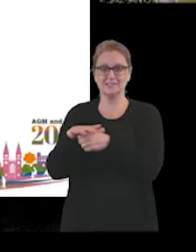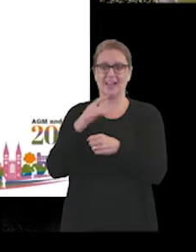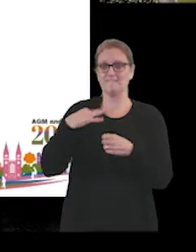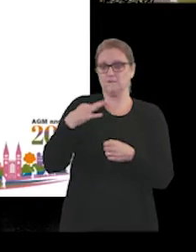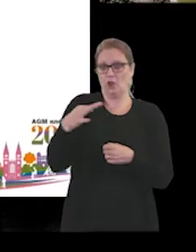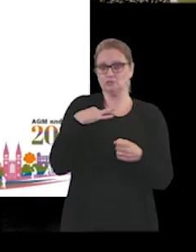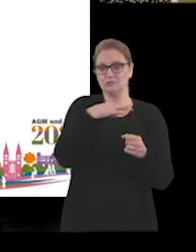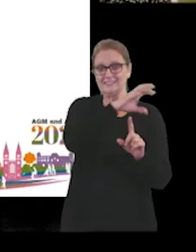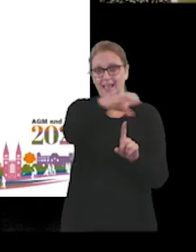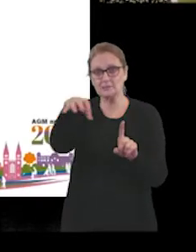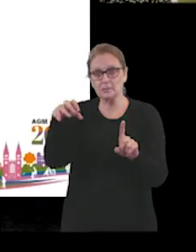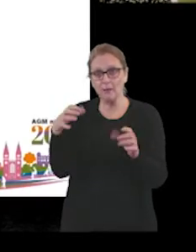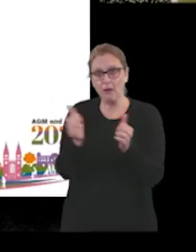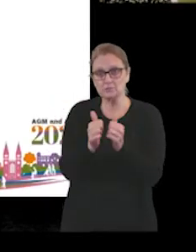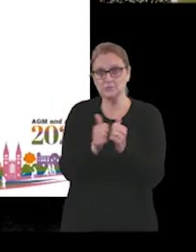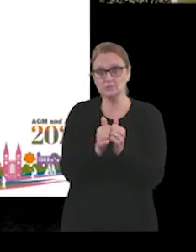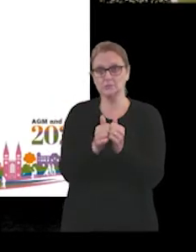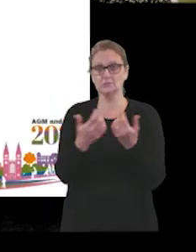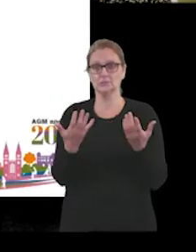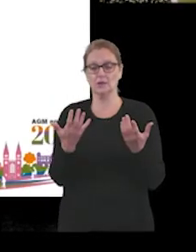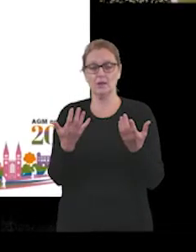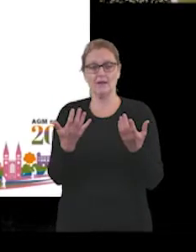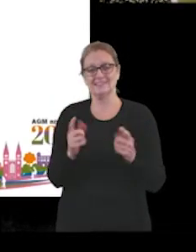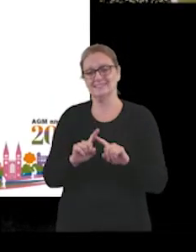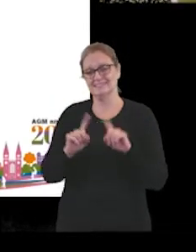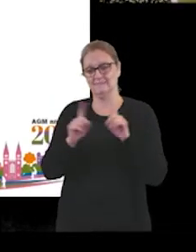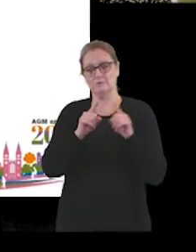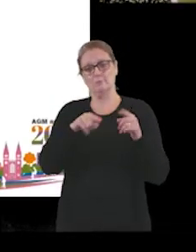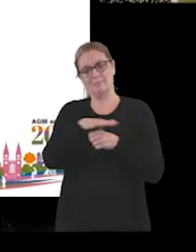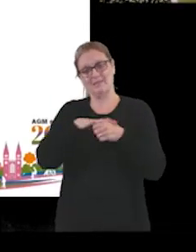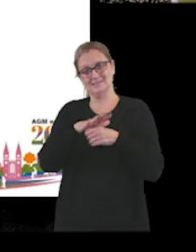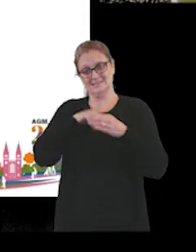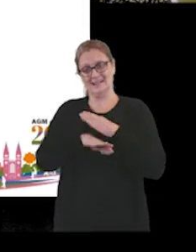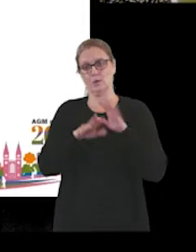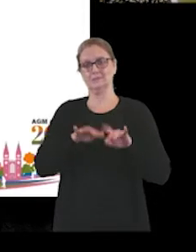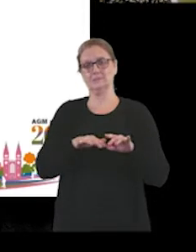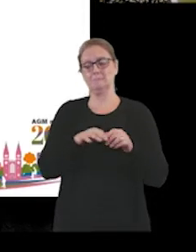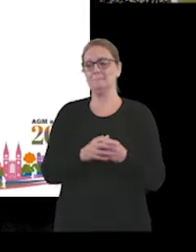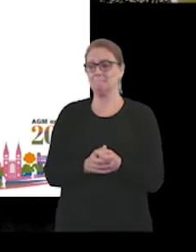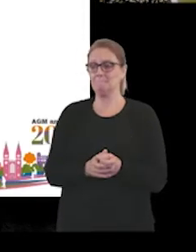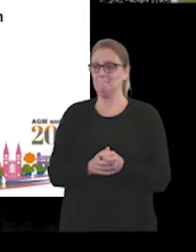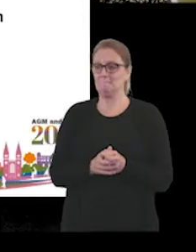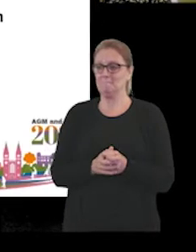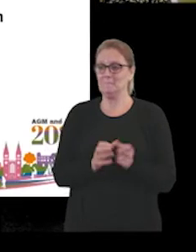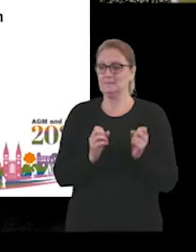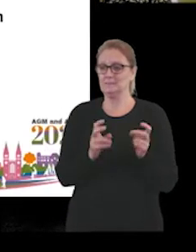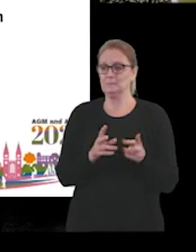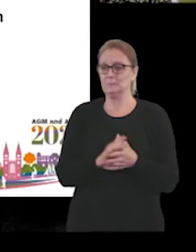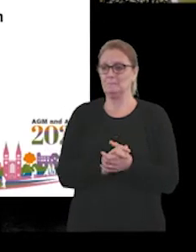in elsewhere in our system. Next slide, please.